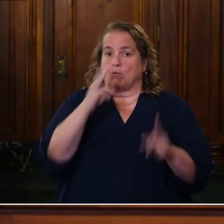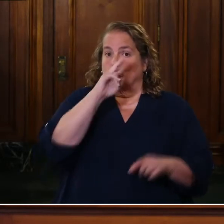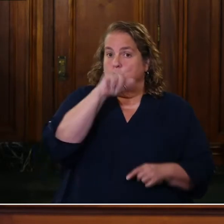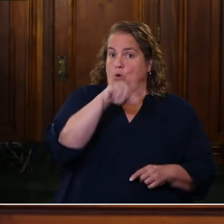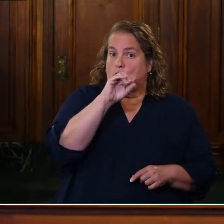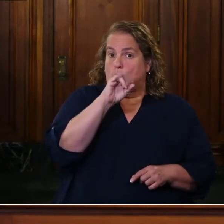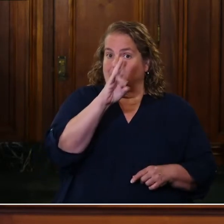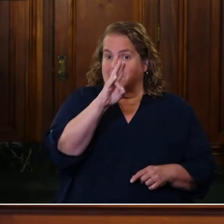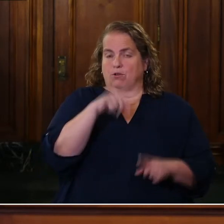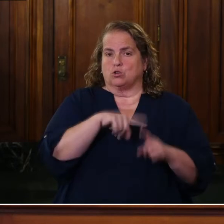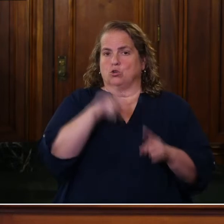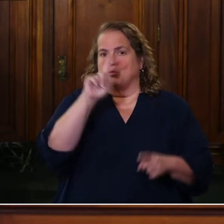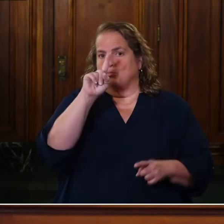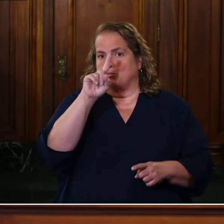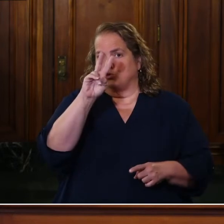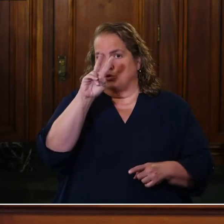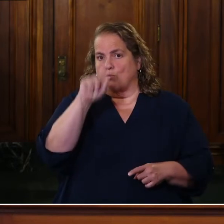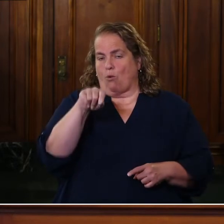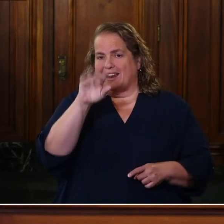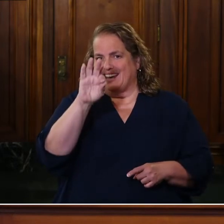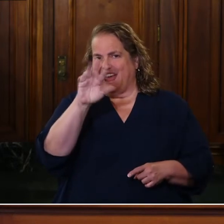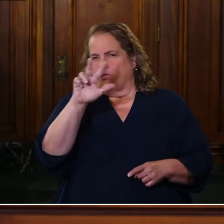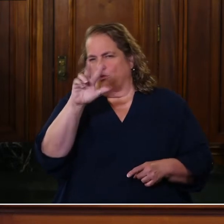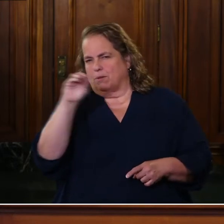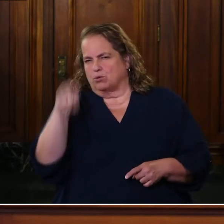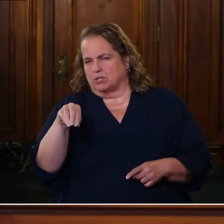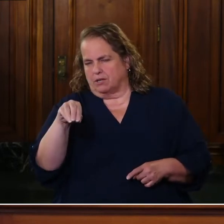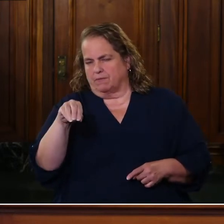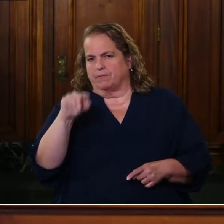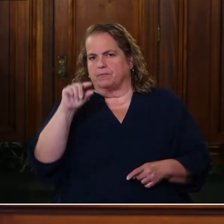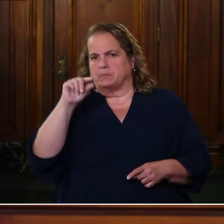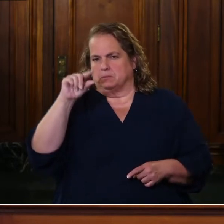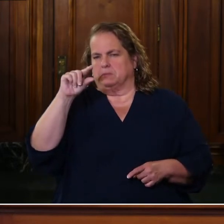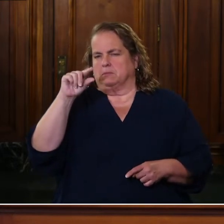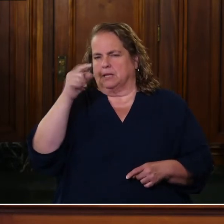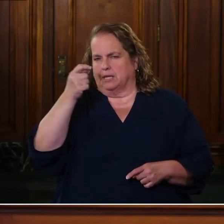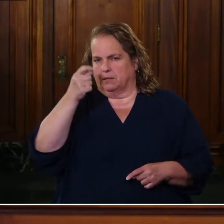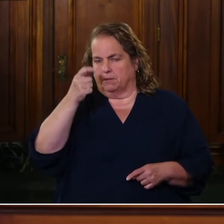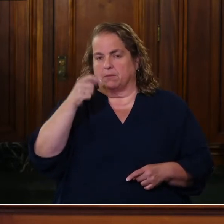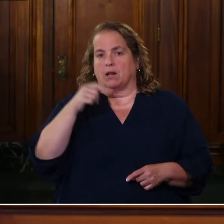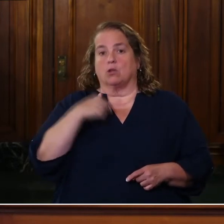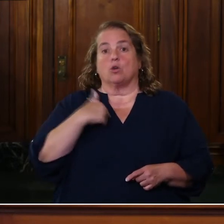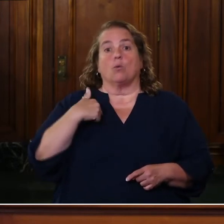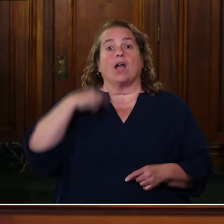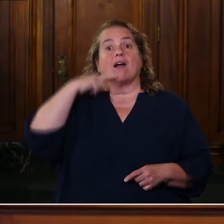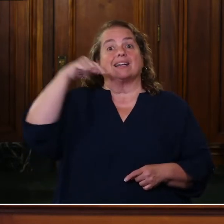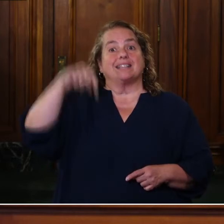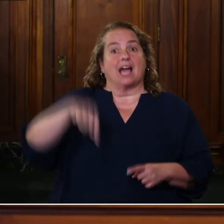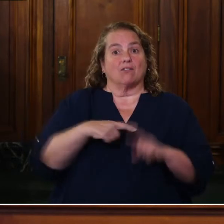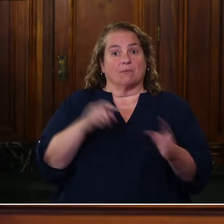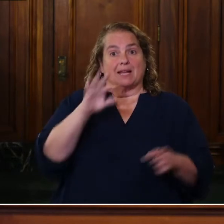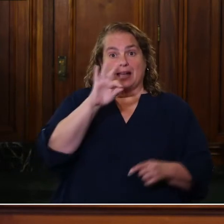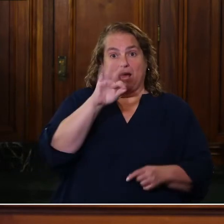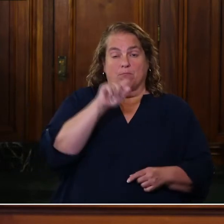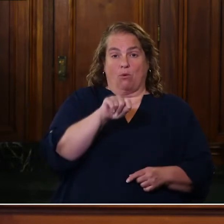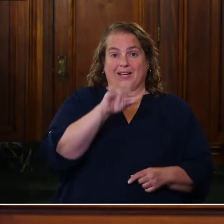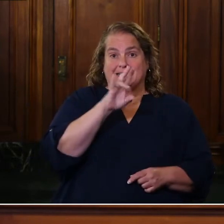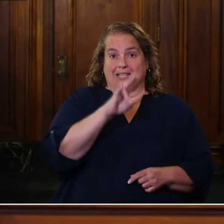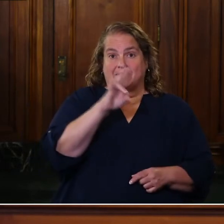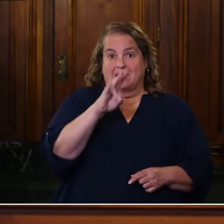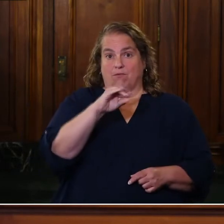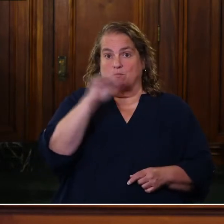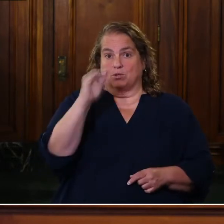to 2.93%. Now, we are down from a 9.77% positivity rate